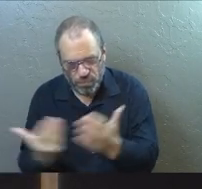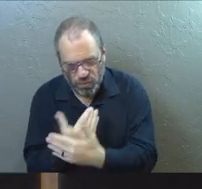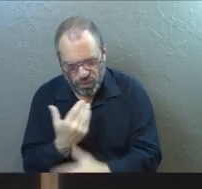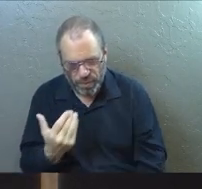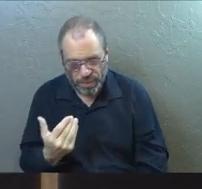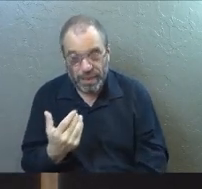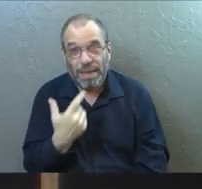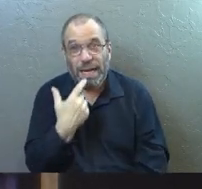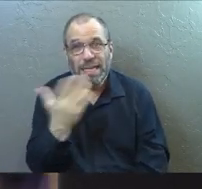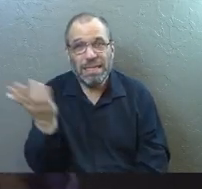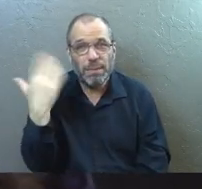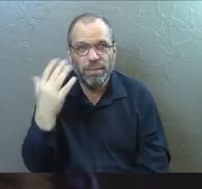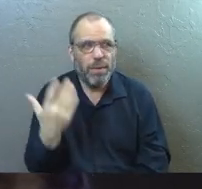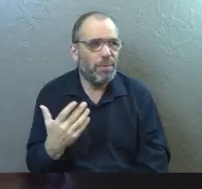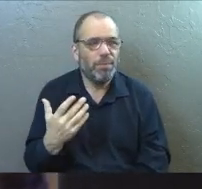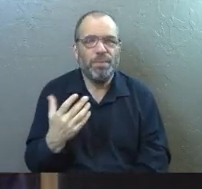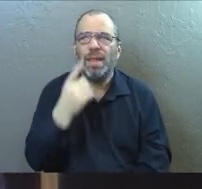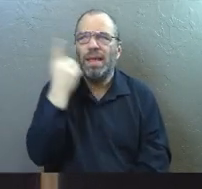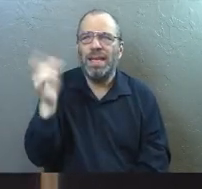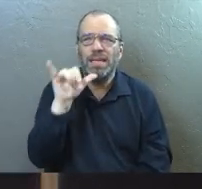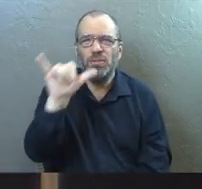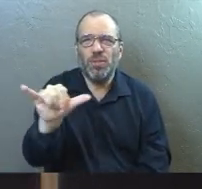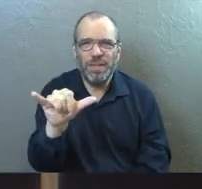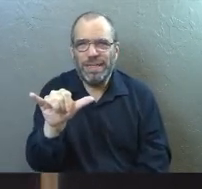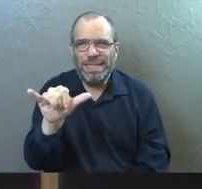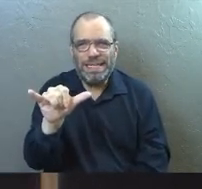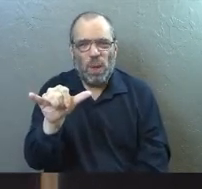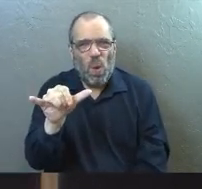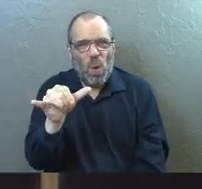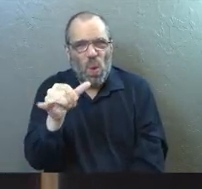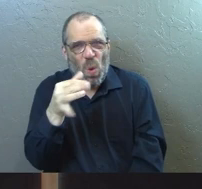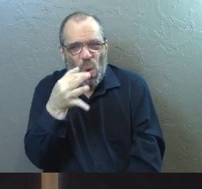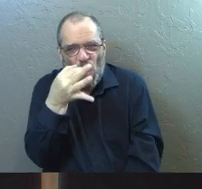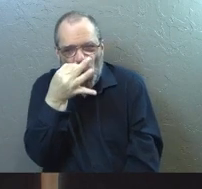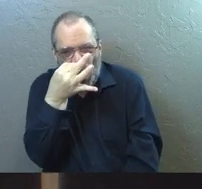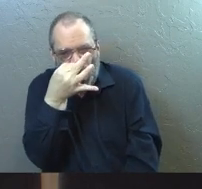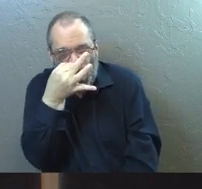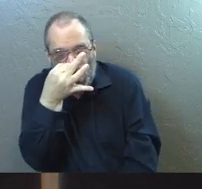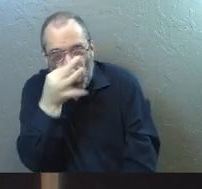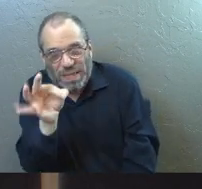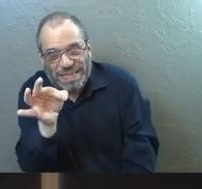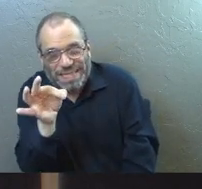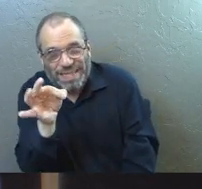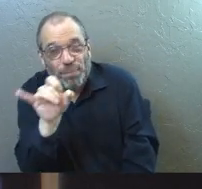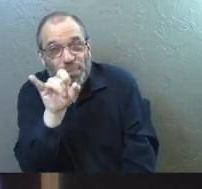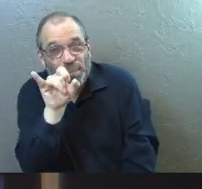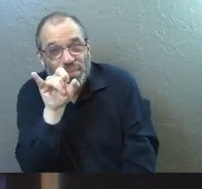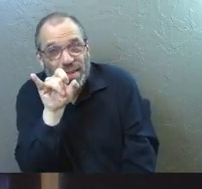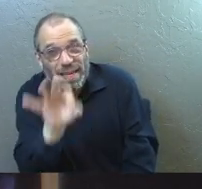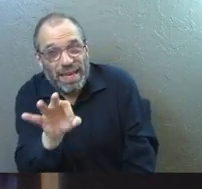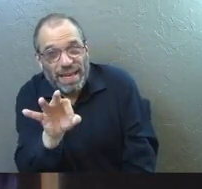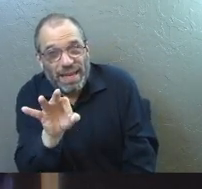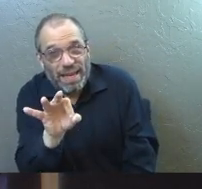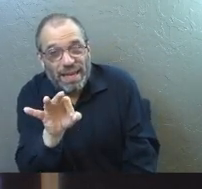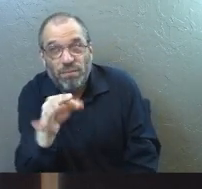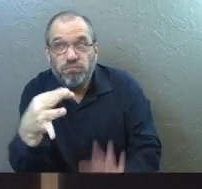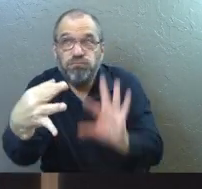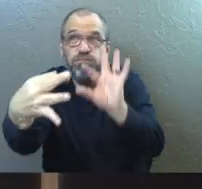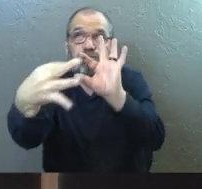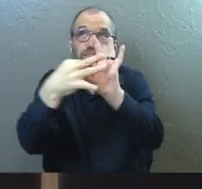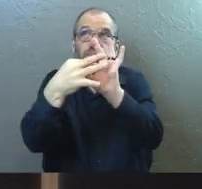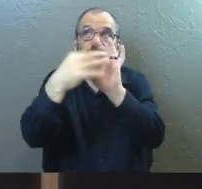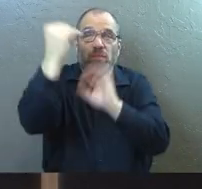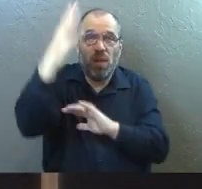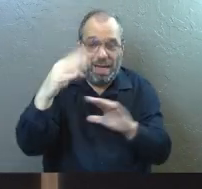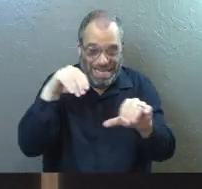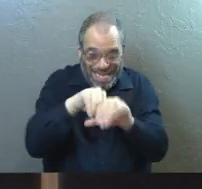I said before, eternity hangs in the balance and that's true. If you were connecting with God during